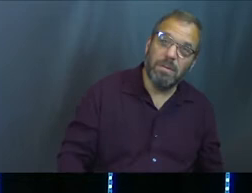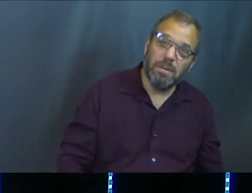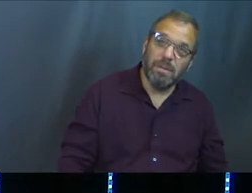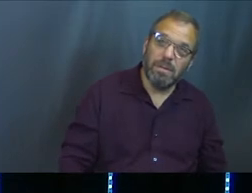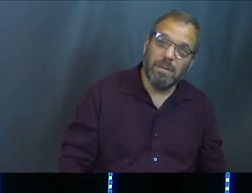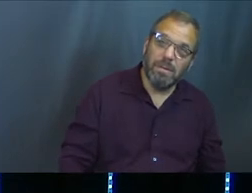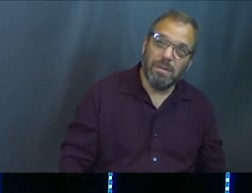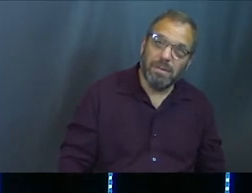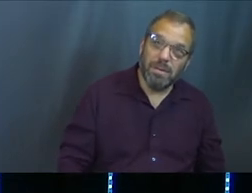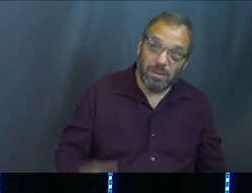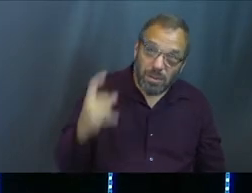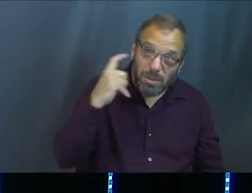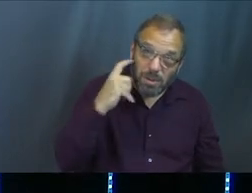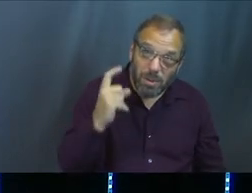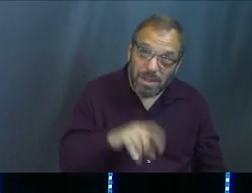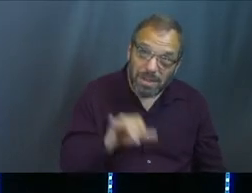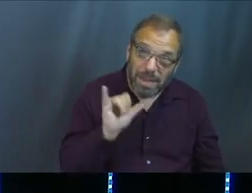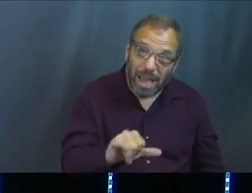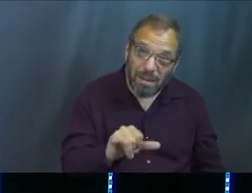Do you see that?